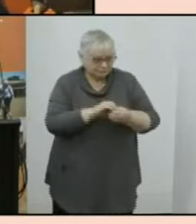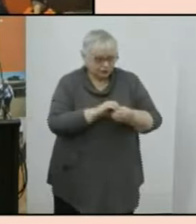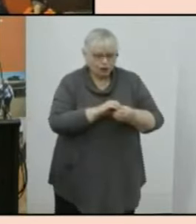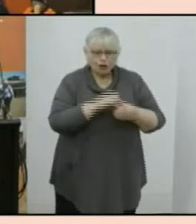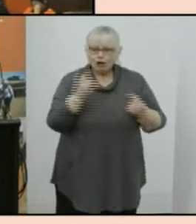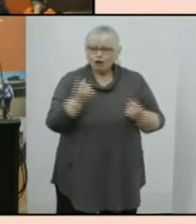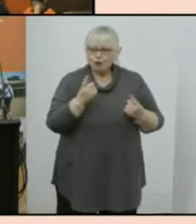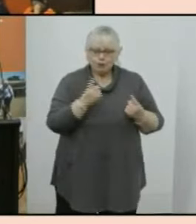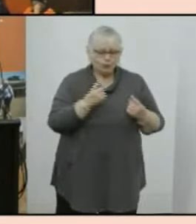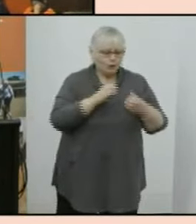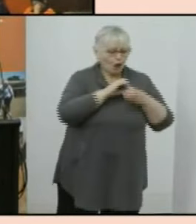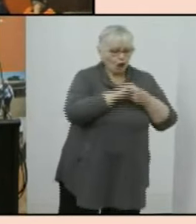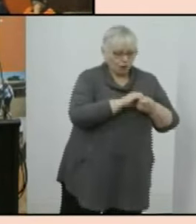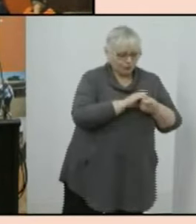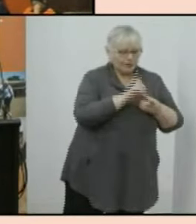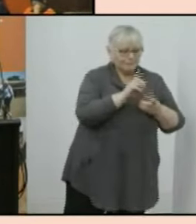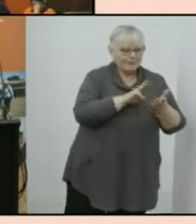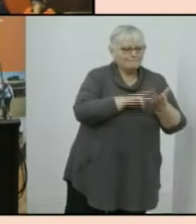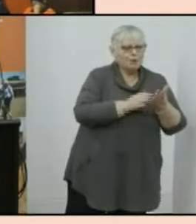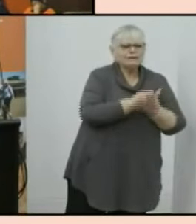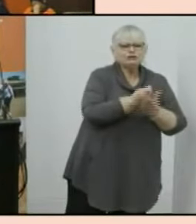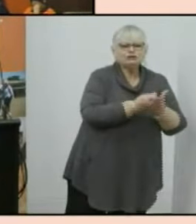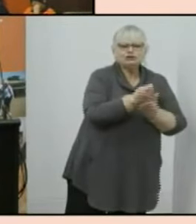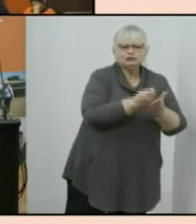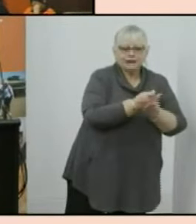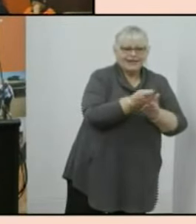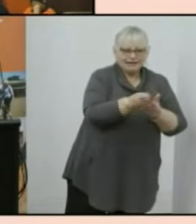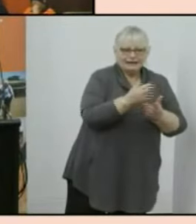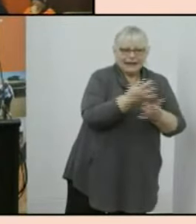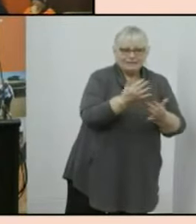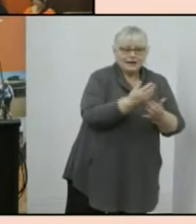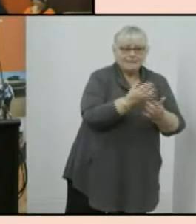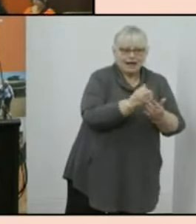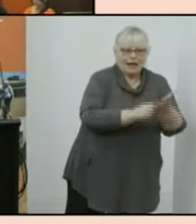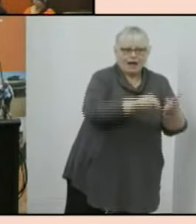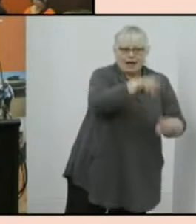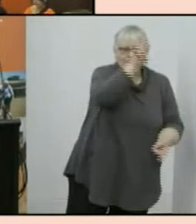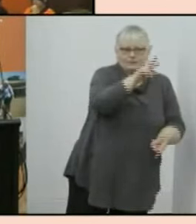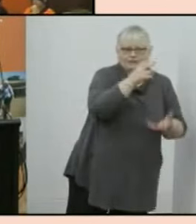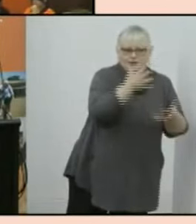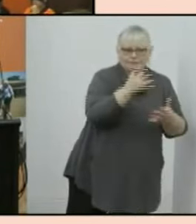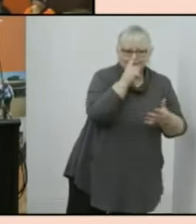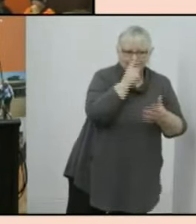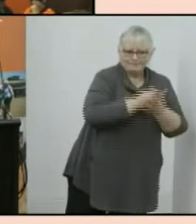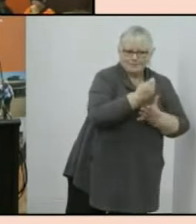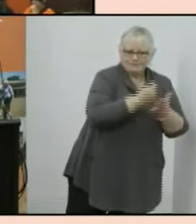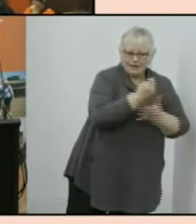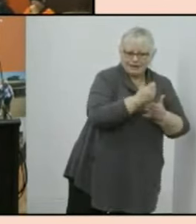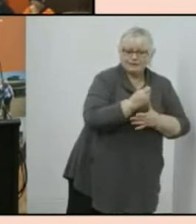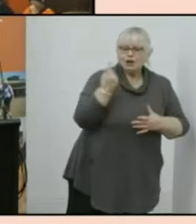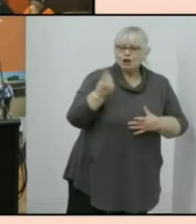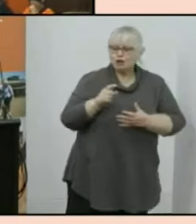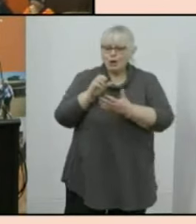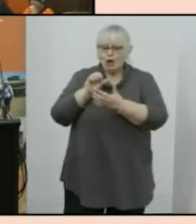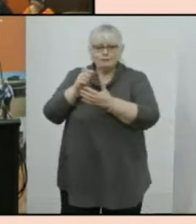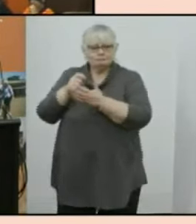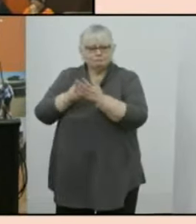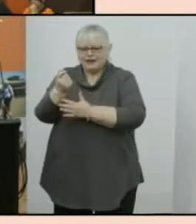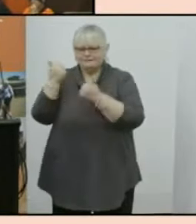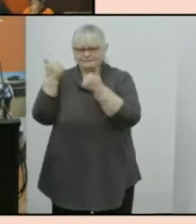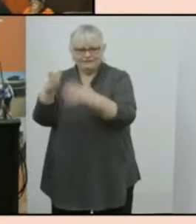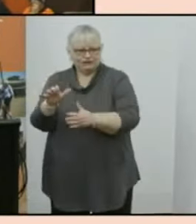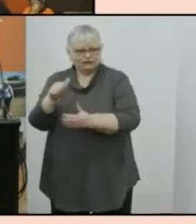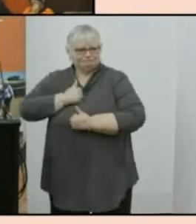own who own their home but have a mortgage that's gone up quite a lot um whereas the proportion of people who own their house home outright